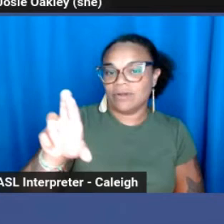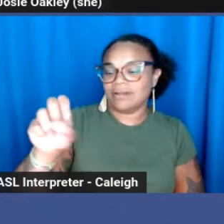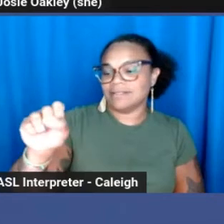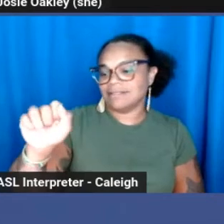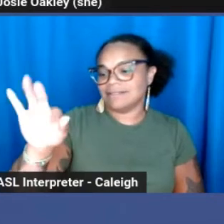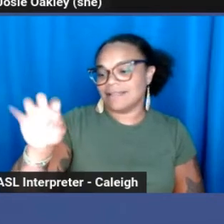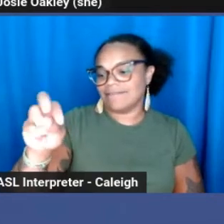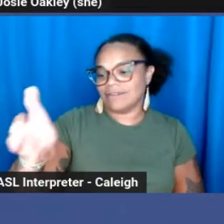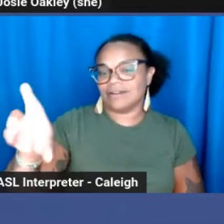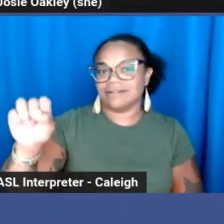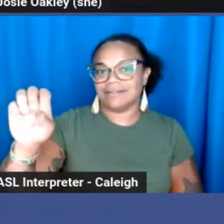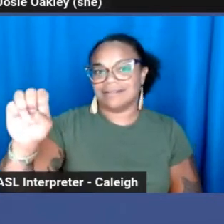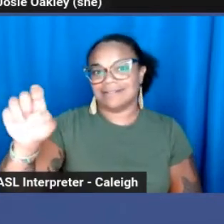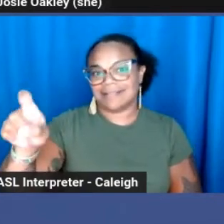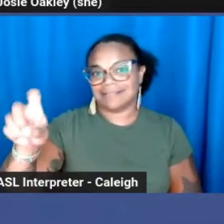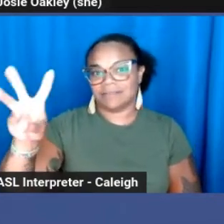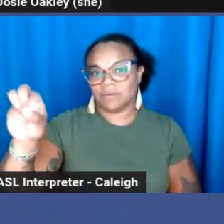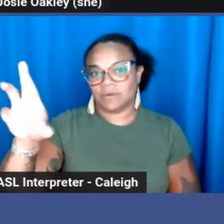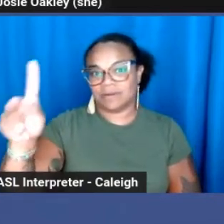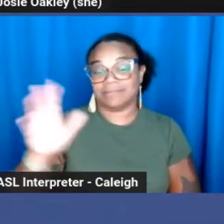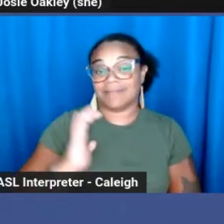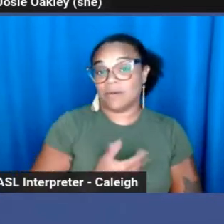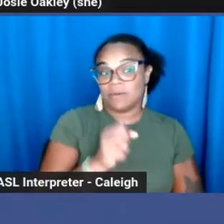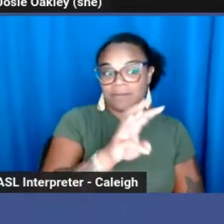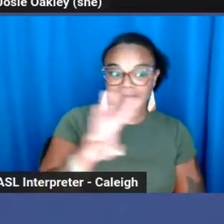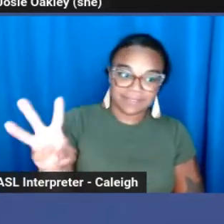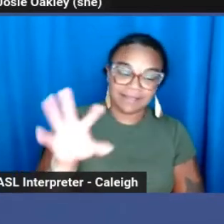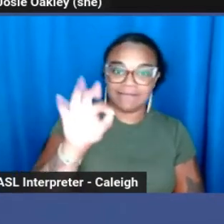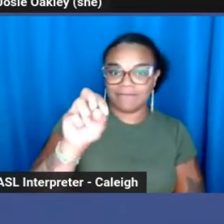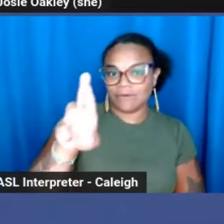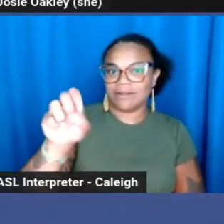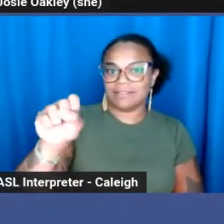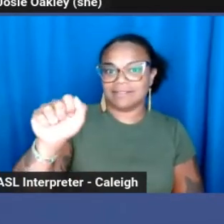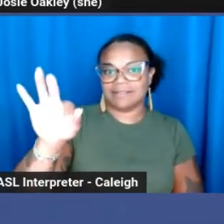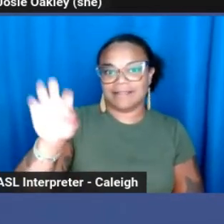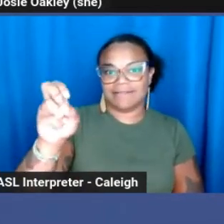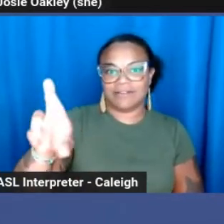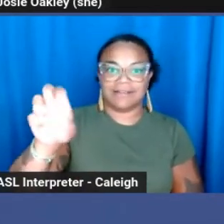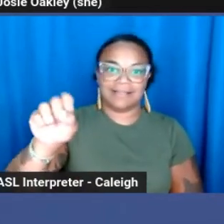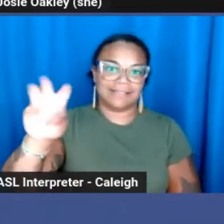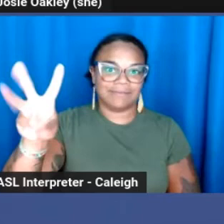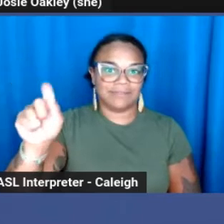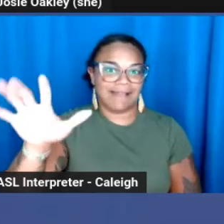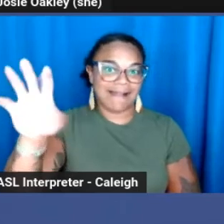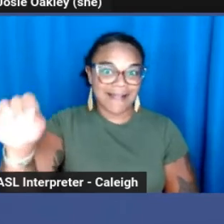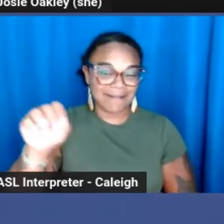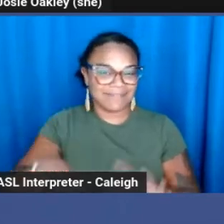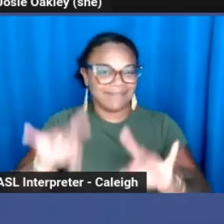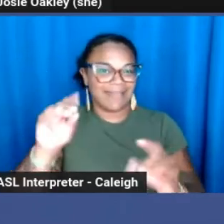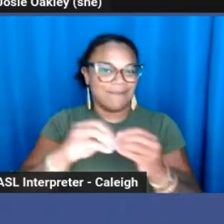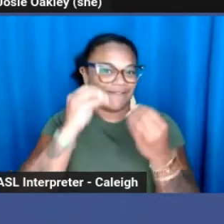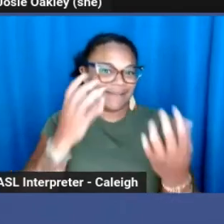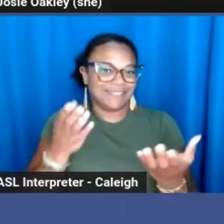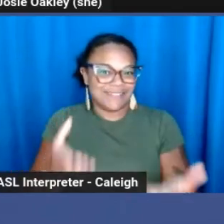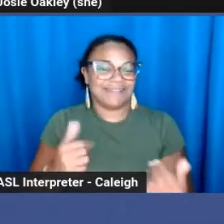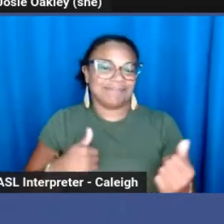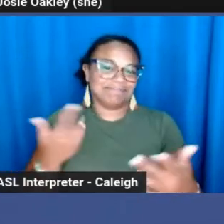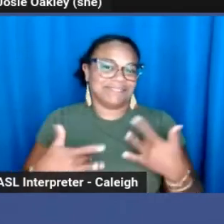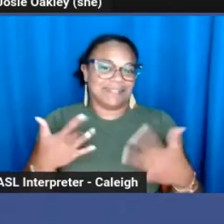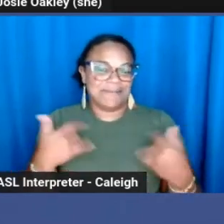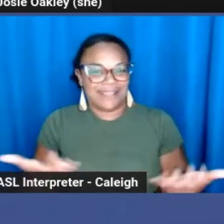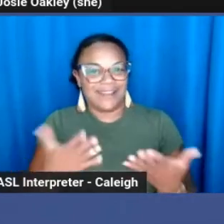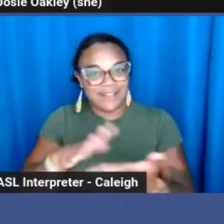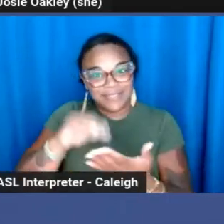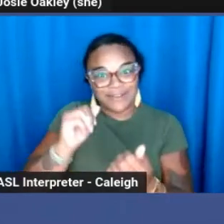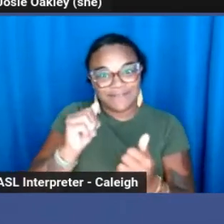materials at ForSaferSW.com. And I'm delighted to be here and to learn from all of my